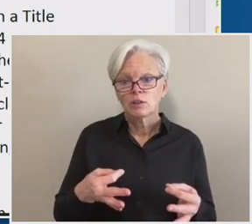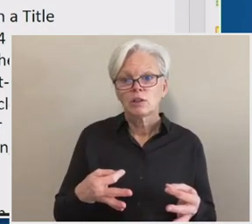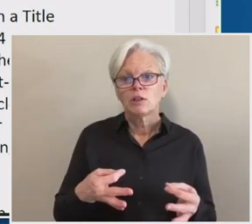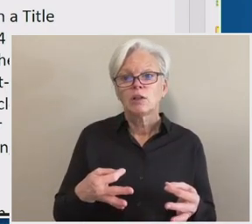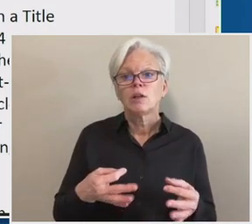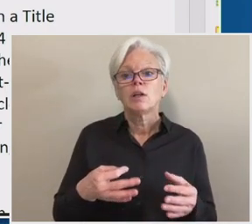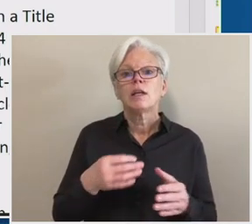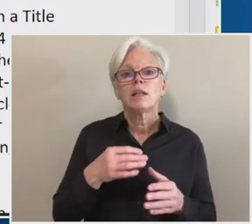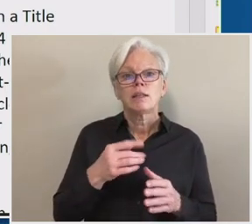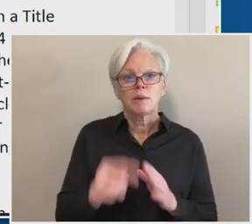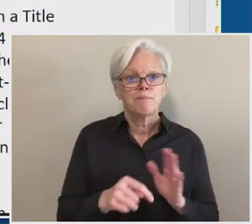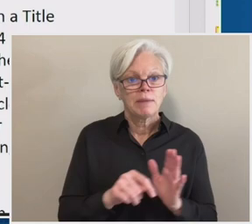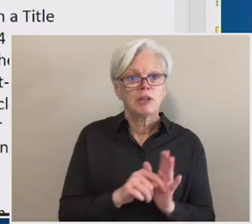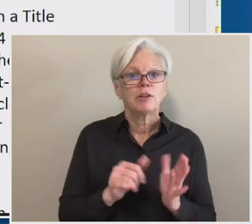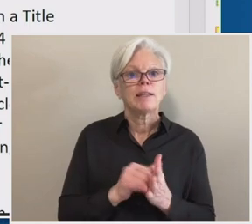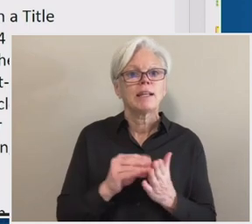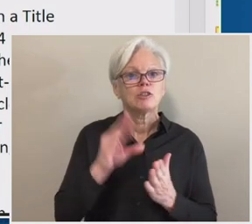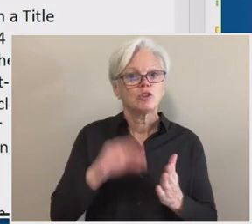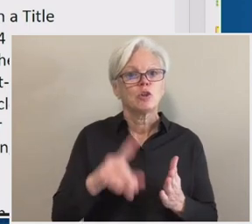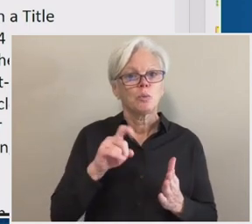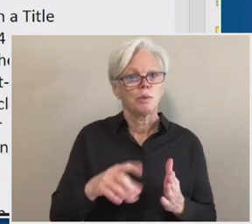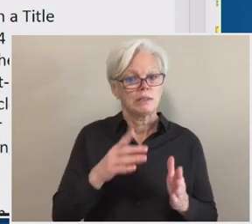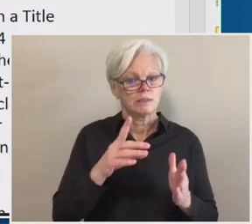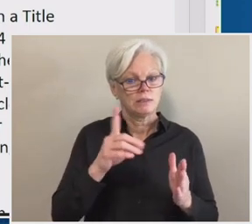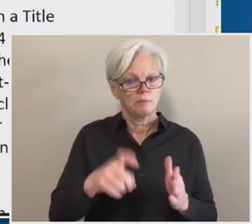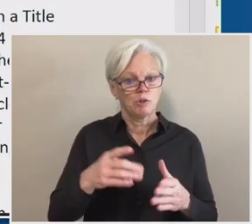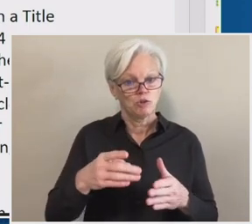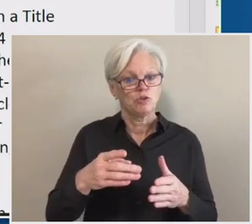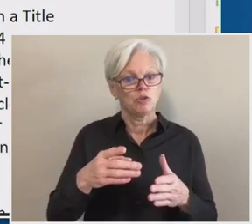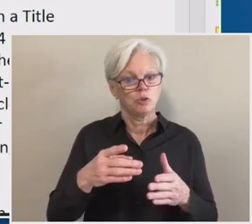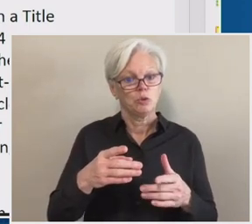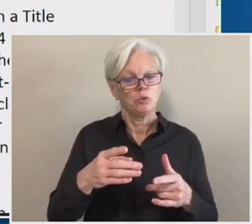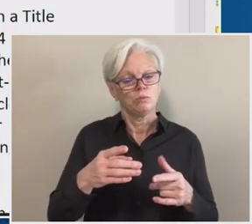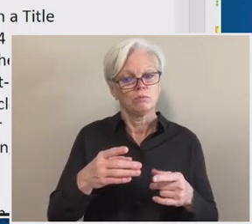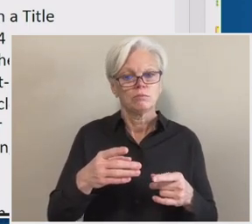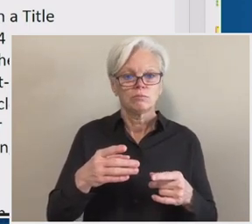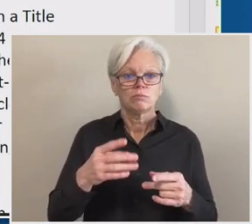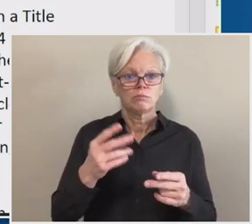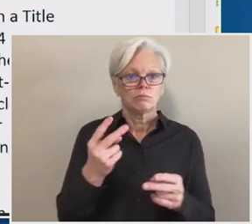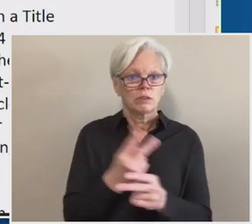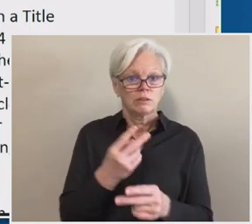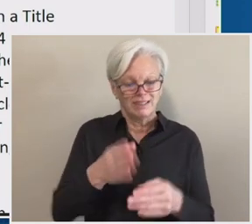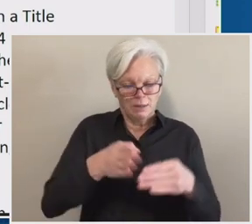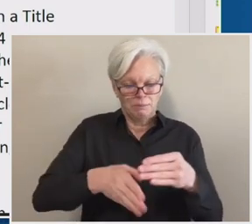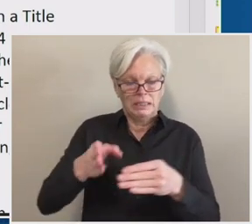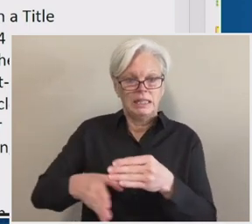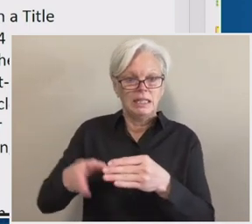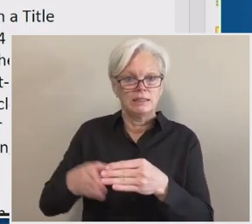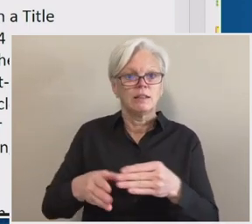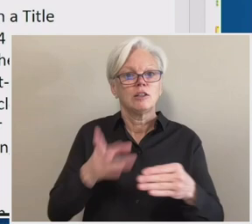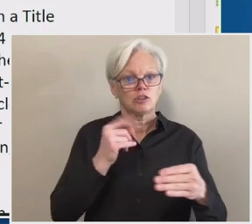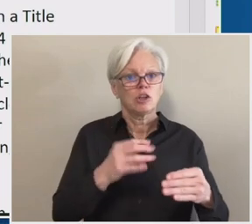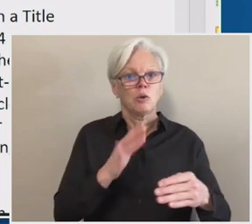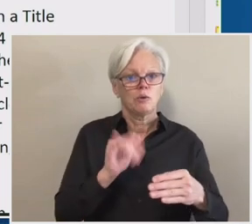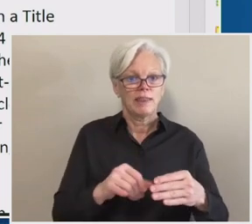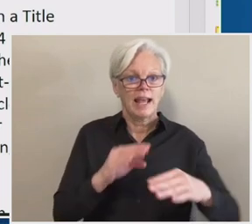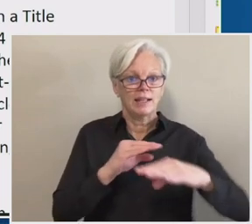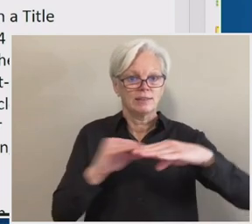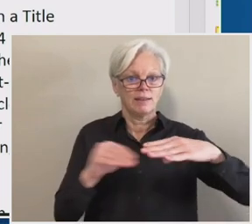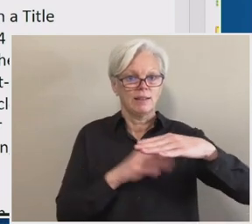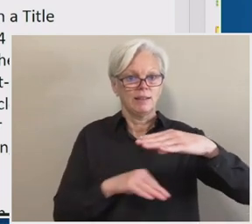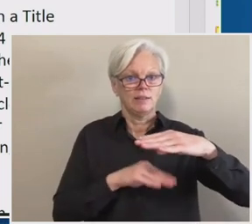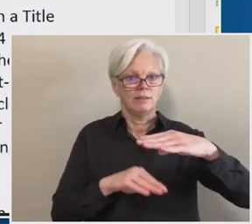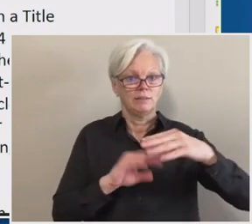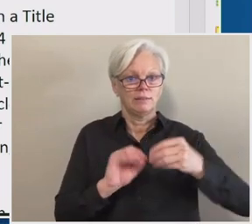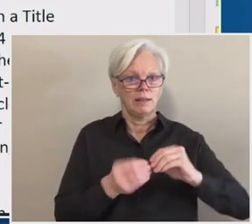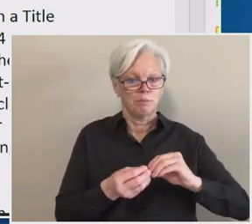complete, uh, which comprises the denominator of the calculation. And then they have to determine how much of the period the student completed, which